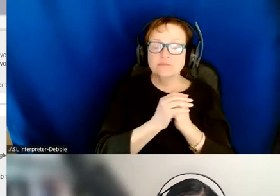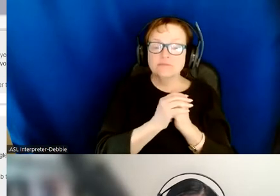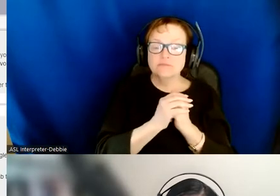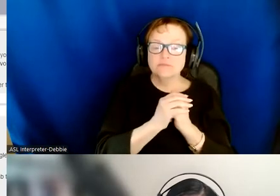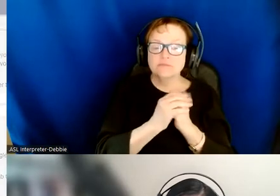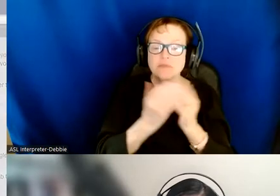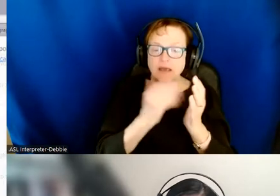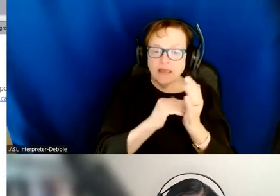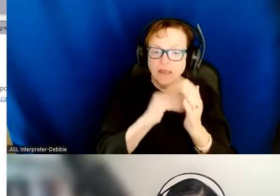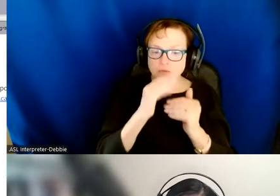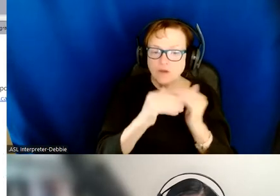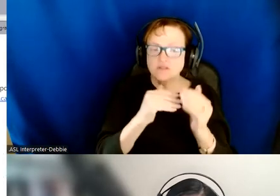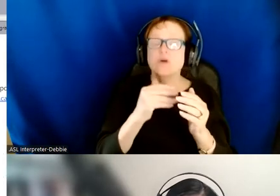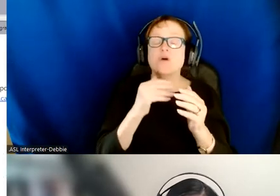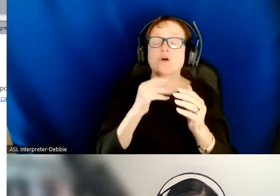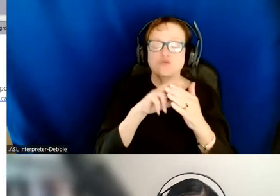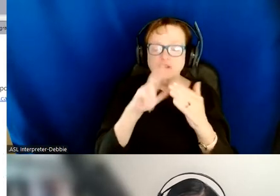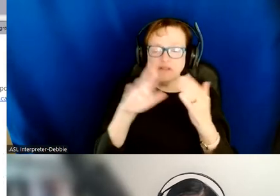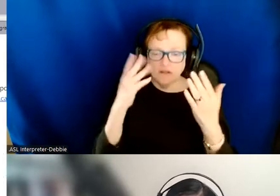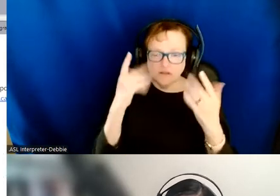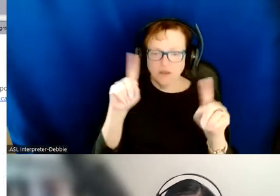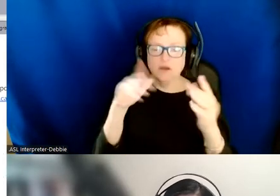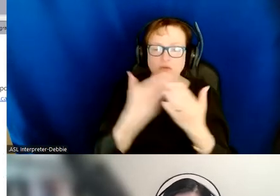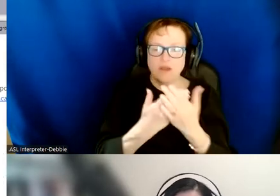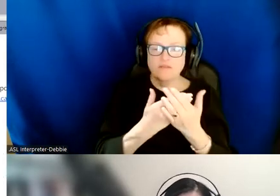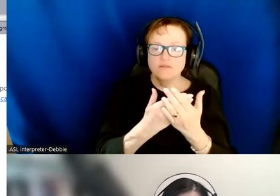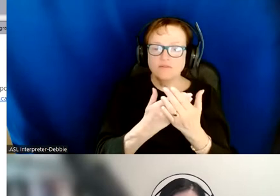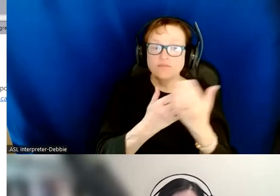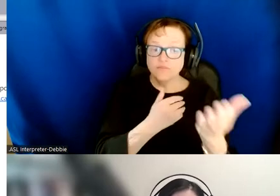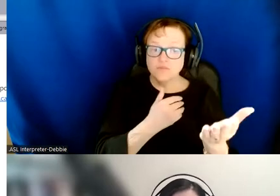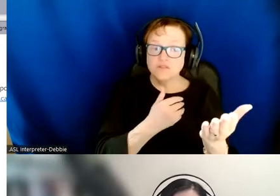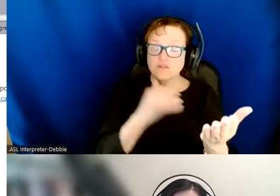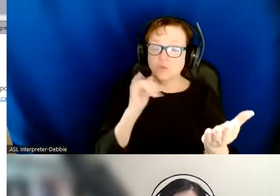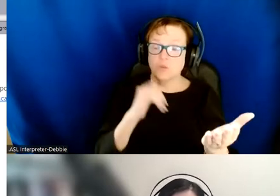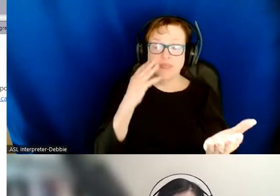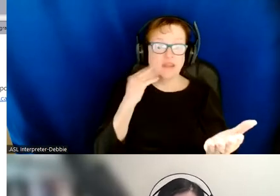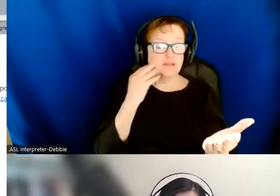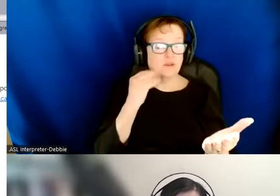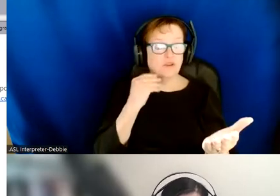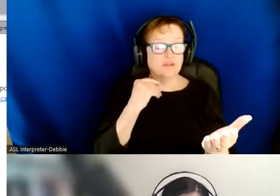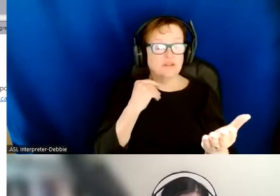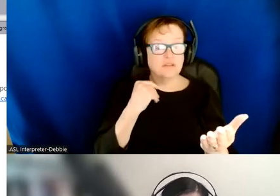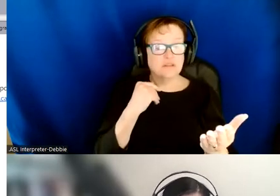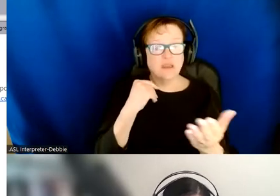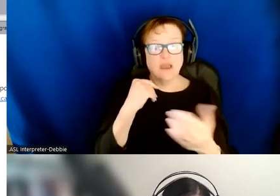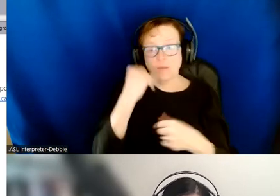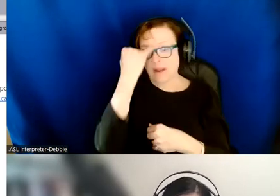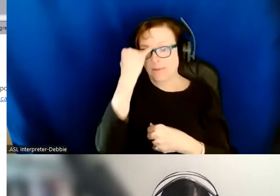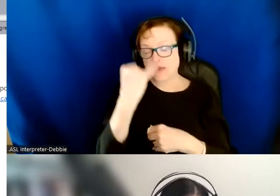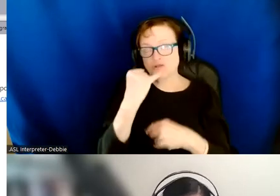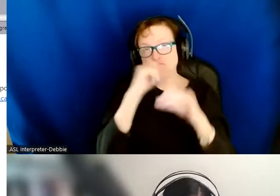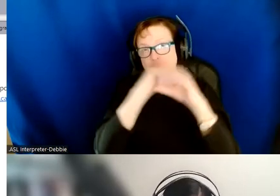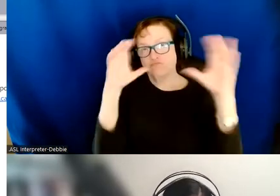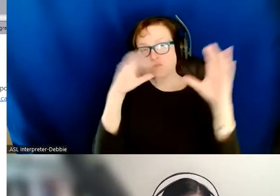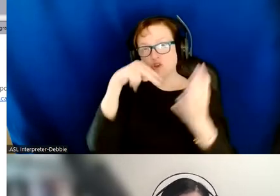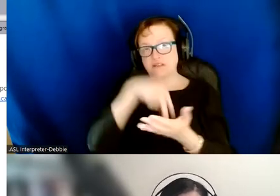process image results arrived okay with this experience imagine that you're standing at the location given which is